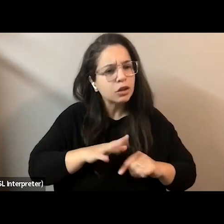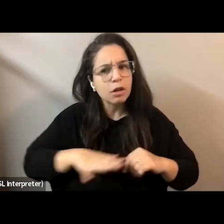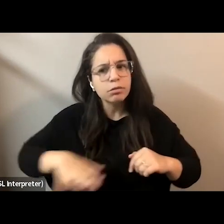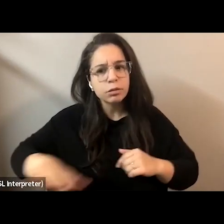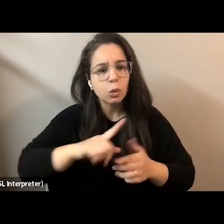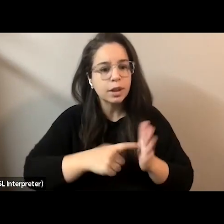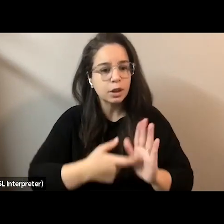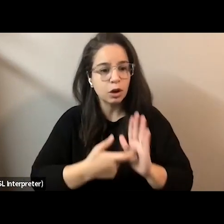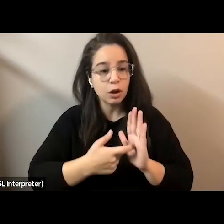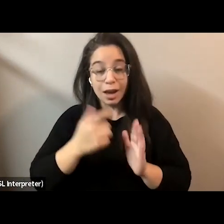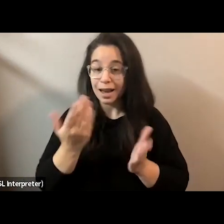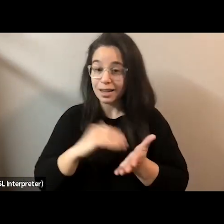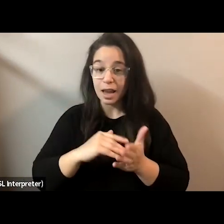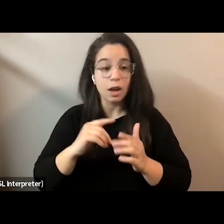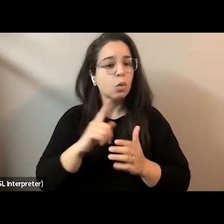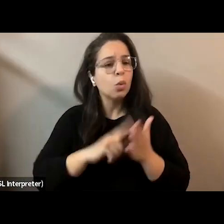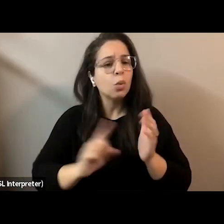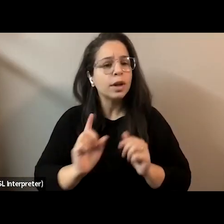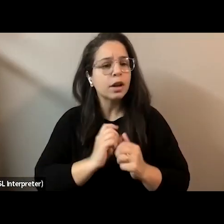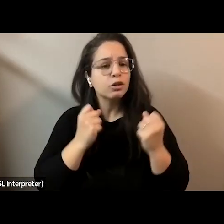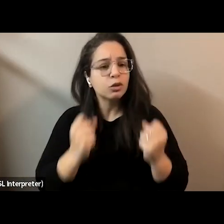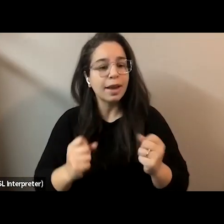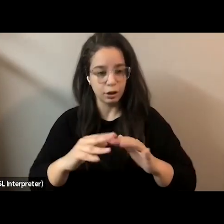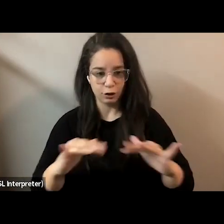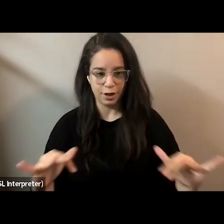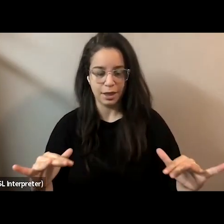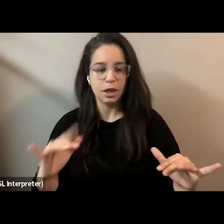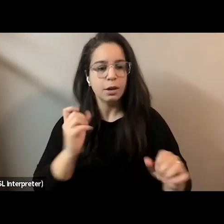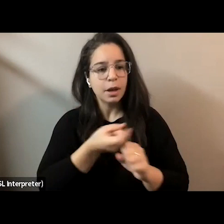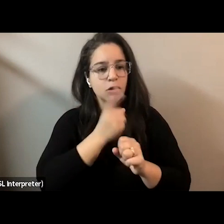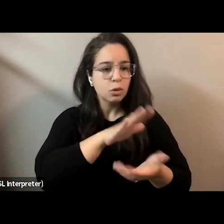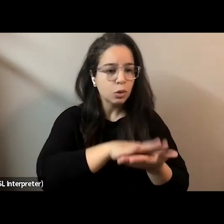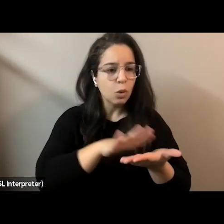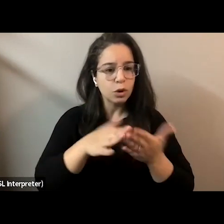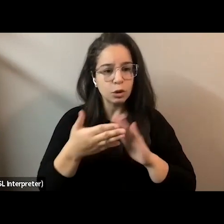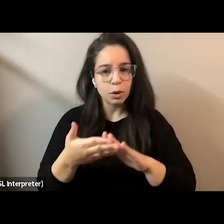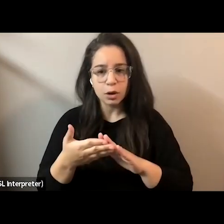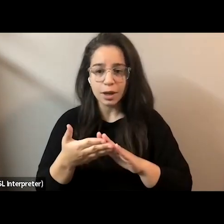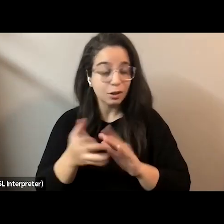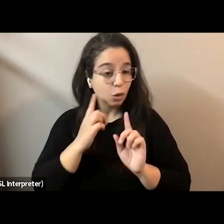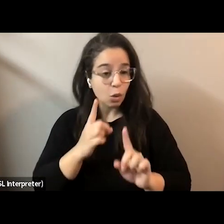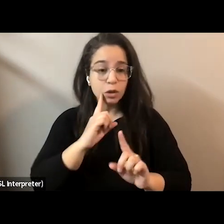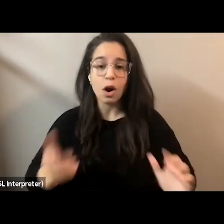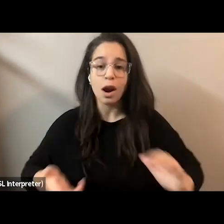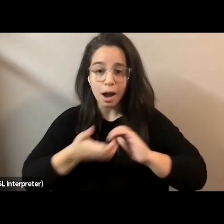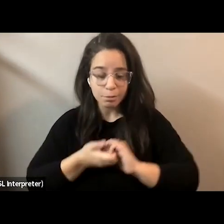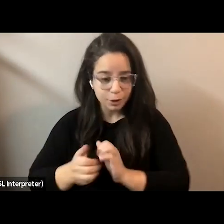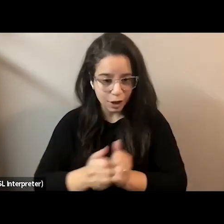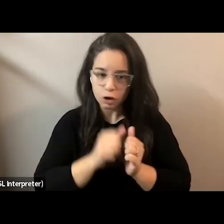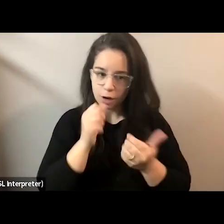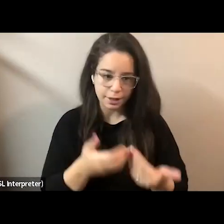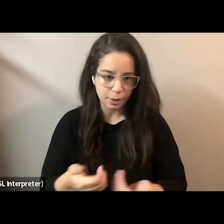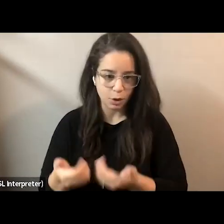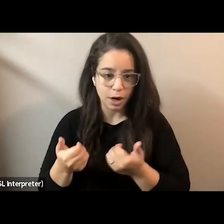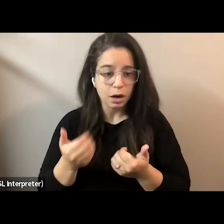strength um and the way we build our workforces schools and communities will separate people or bring them together and i know so much great work